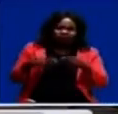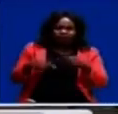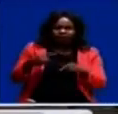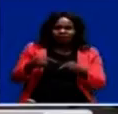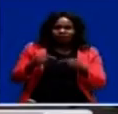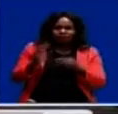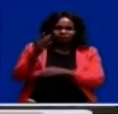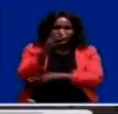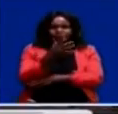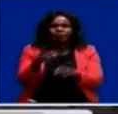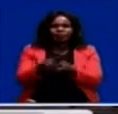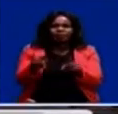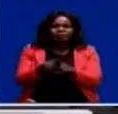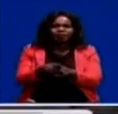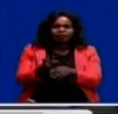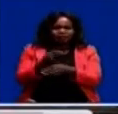the fish pond.